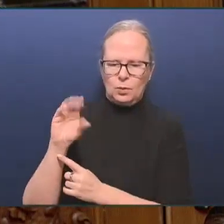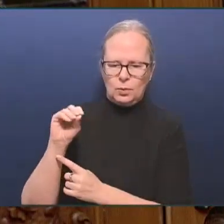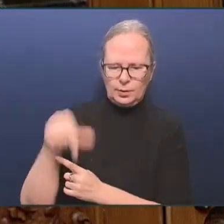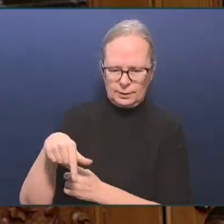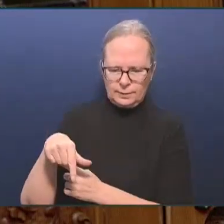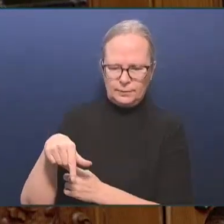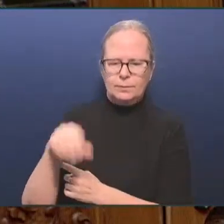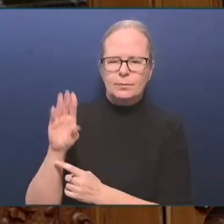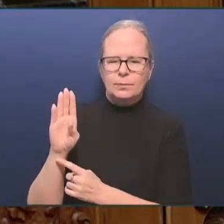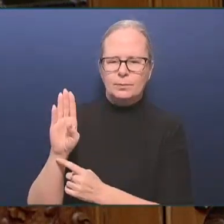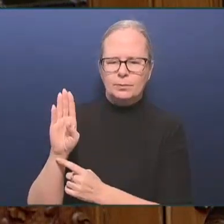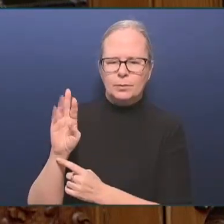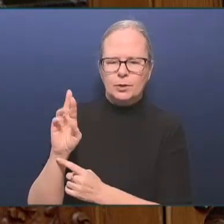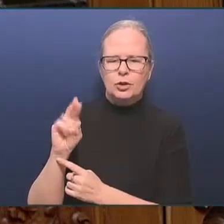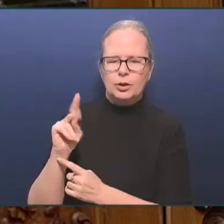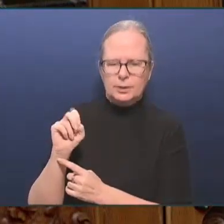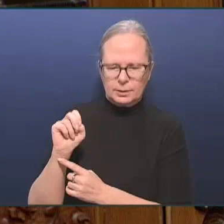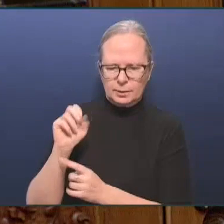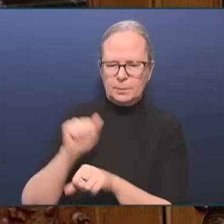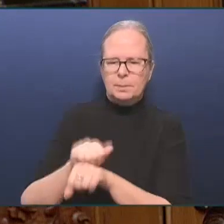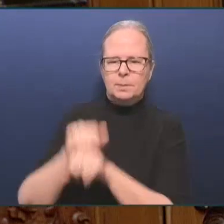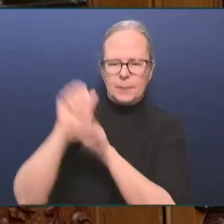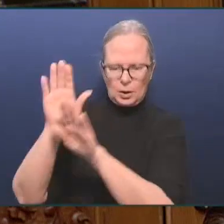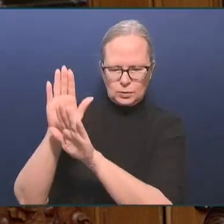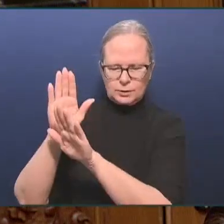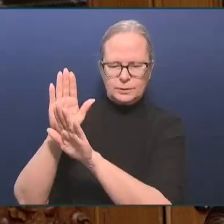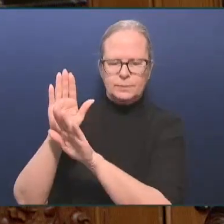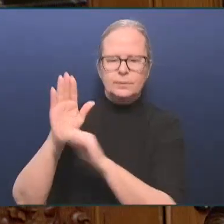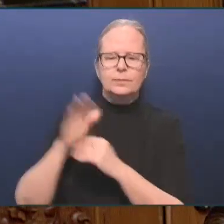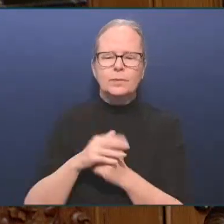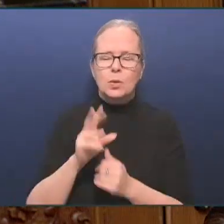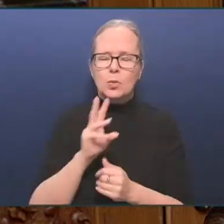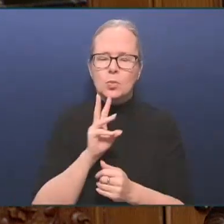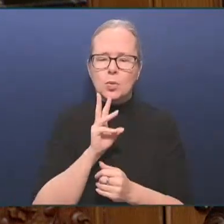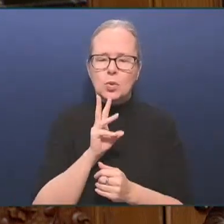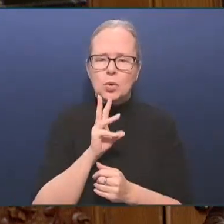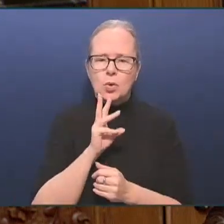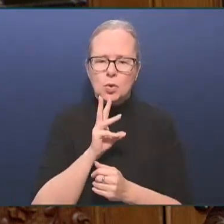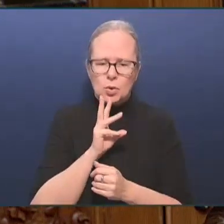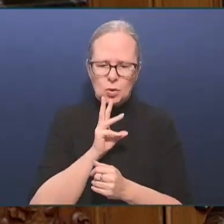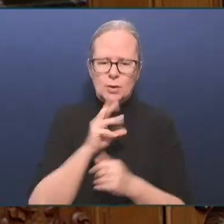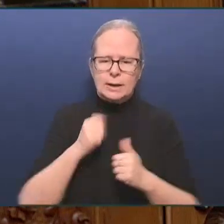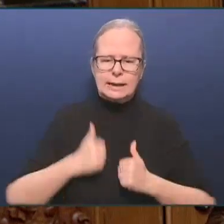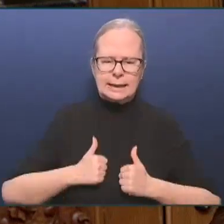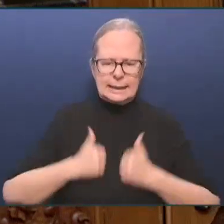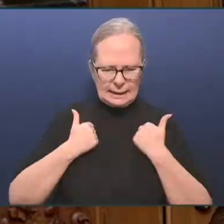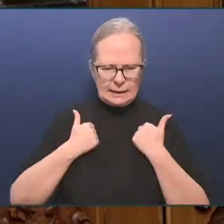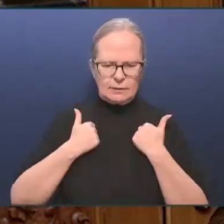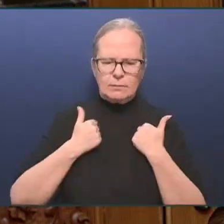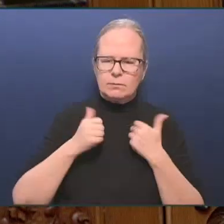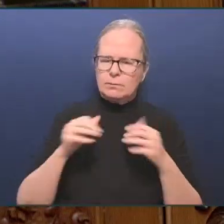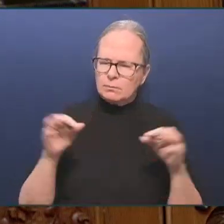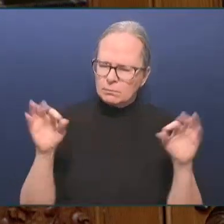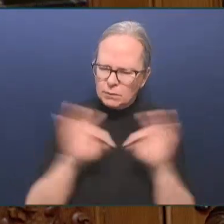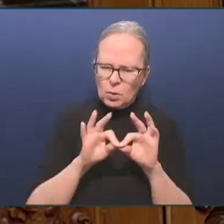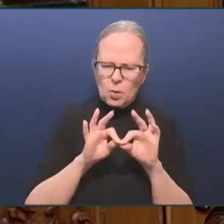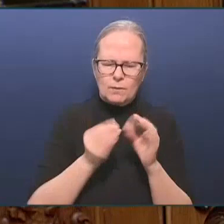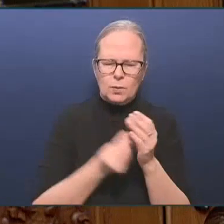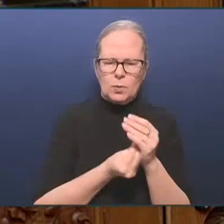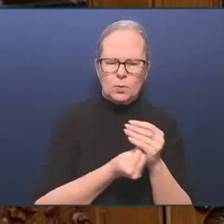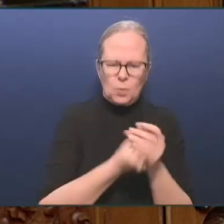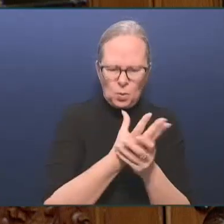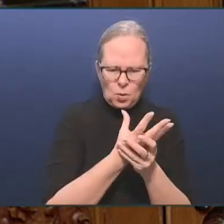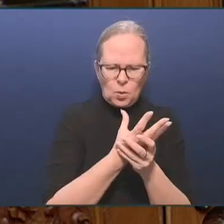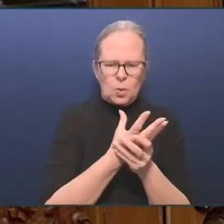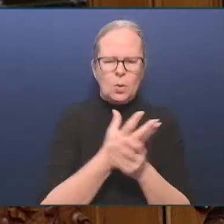essential for our food security. Wild salmon need cold, clean, abundant flows. The watersheds in B.C. face